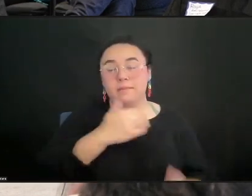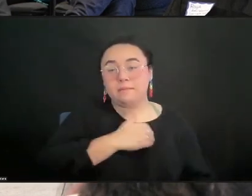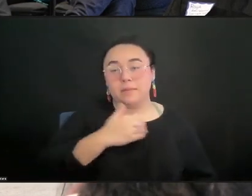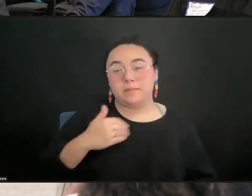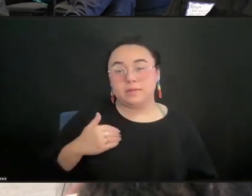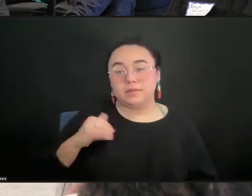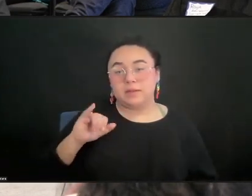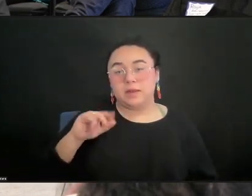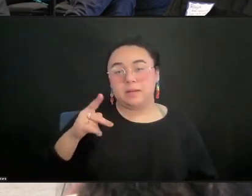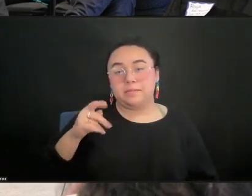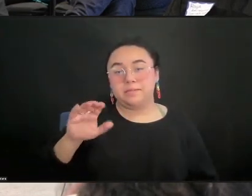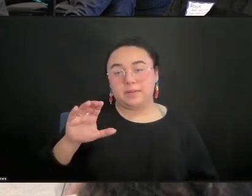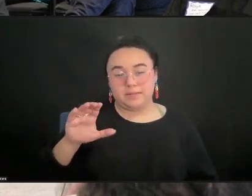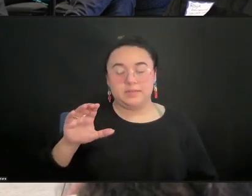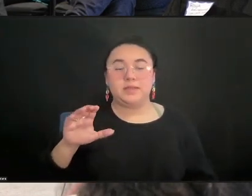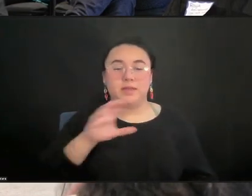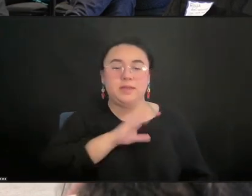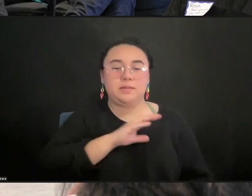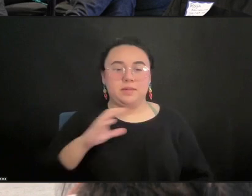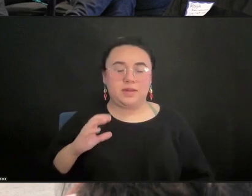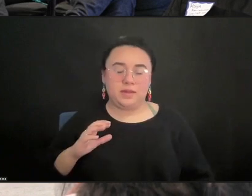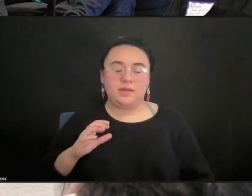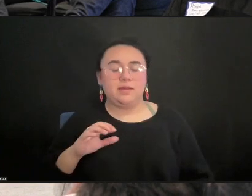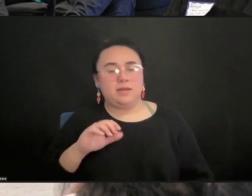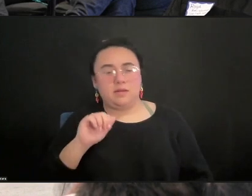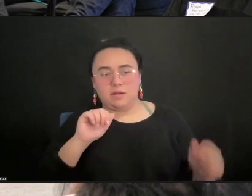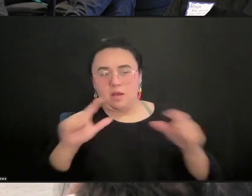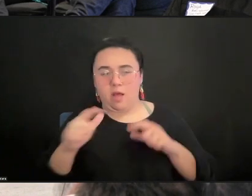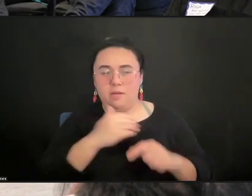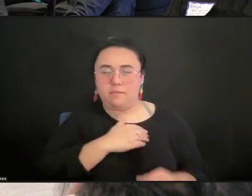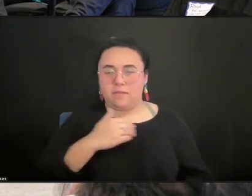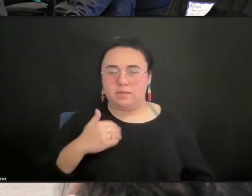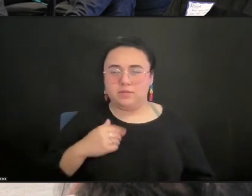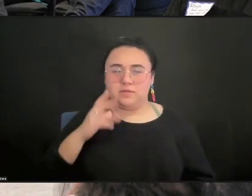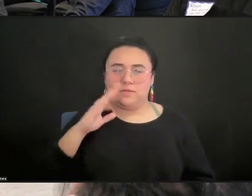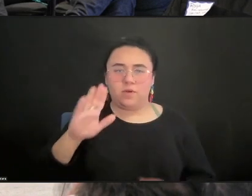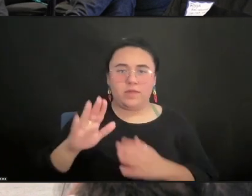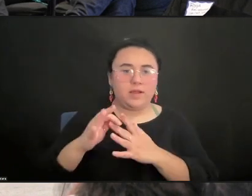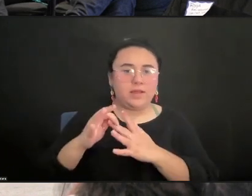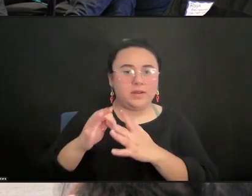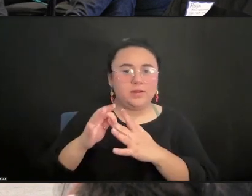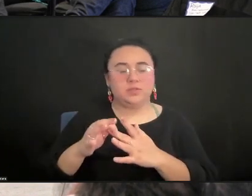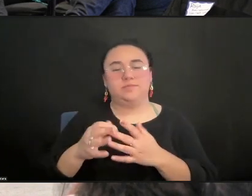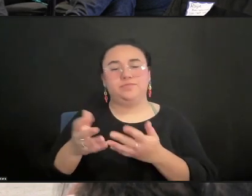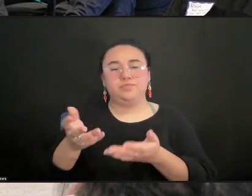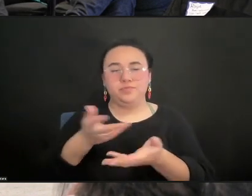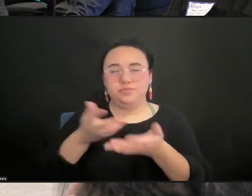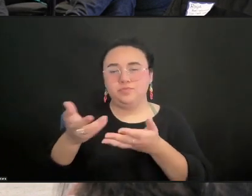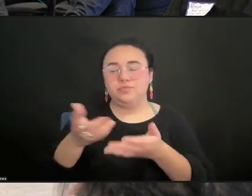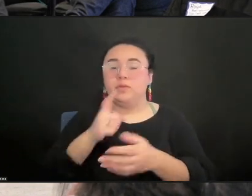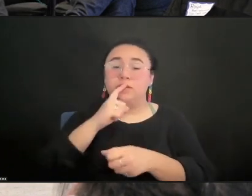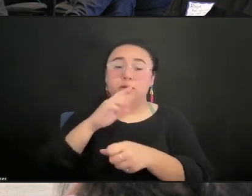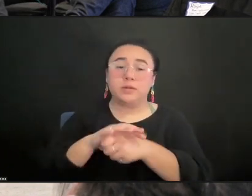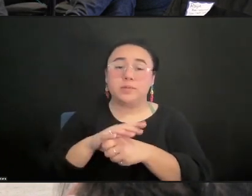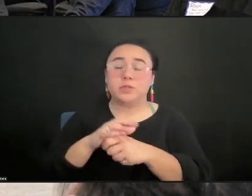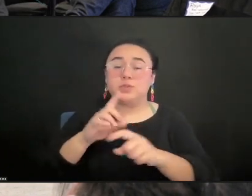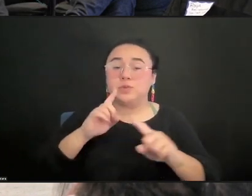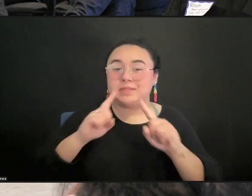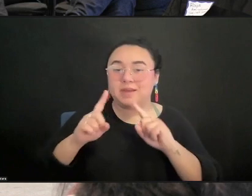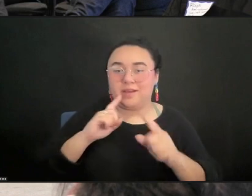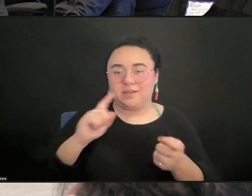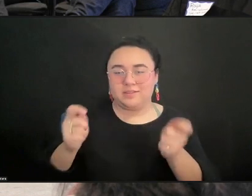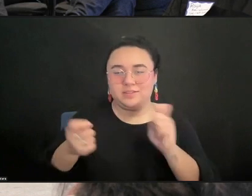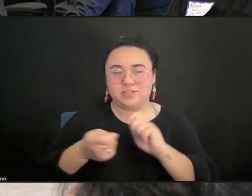Committee and all the members of the IPC for their leadership, engagement, and commitment to dialogue and change. Secondly,